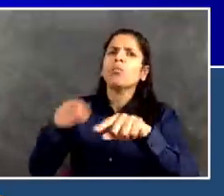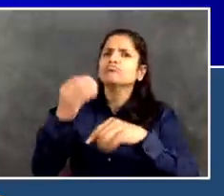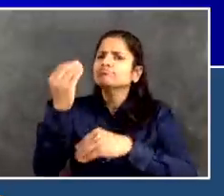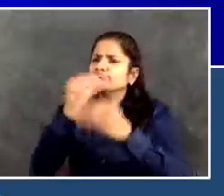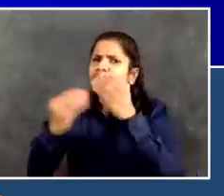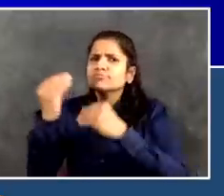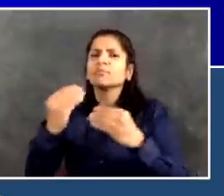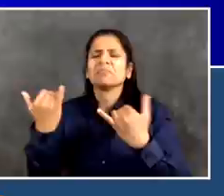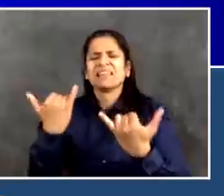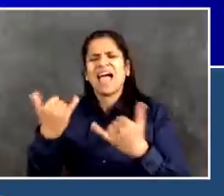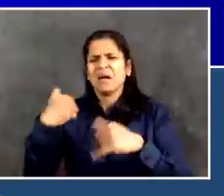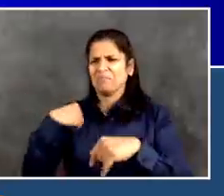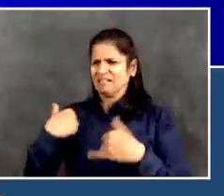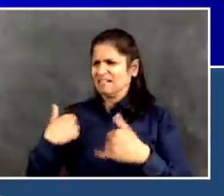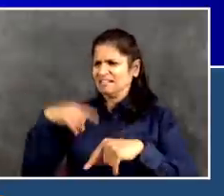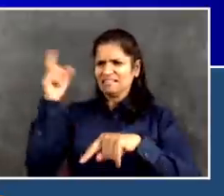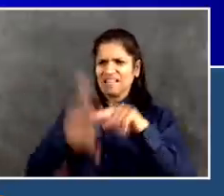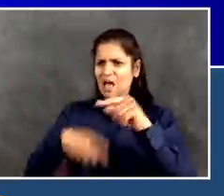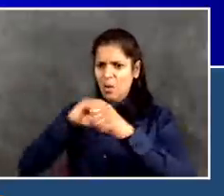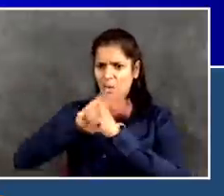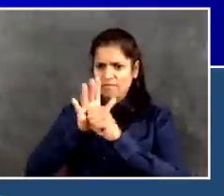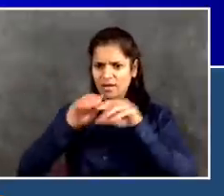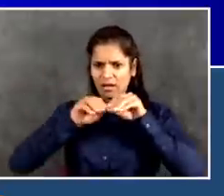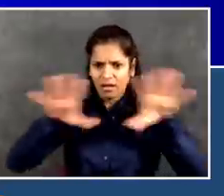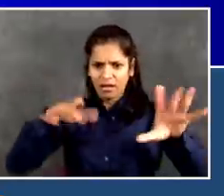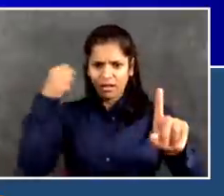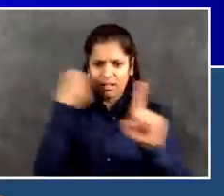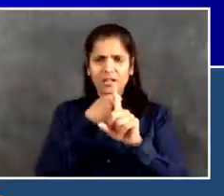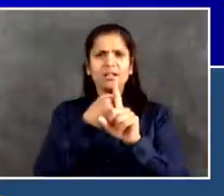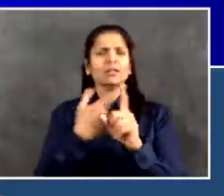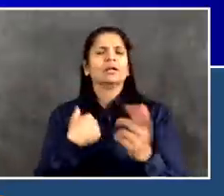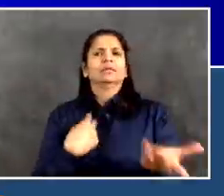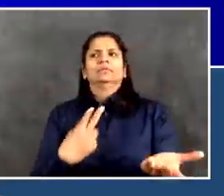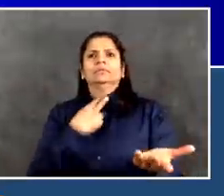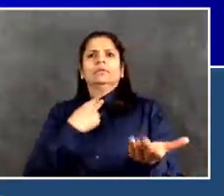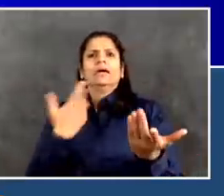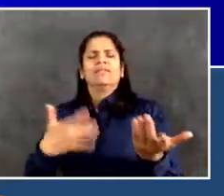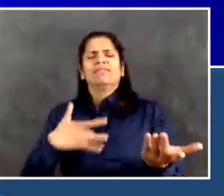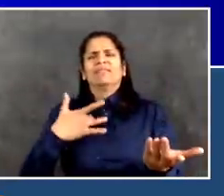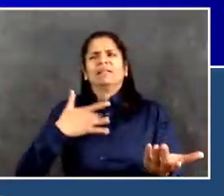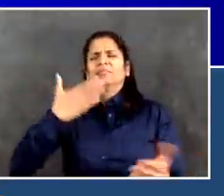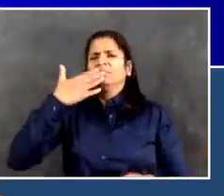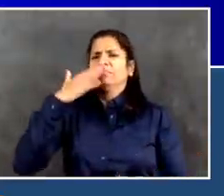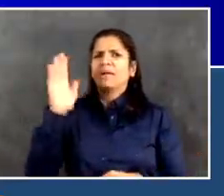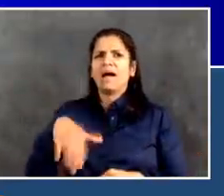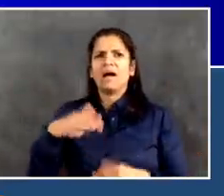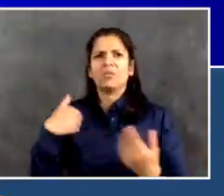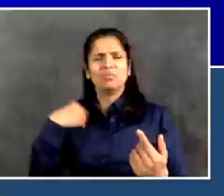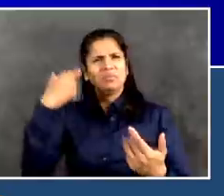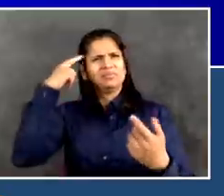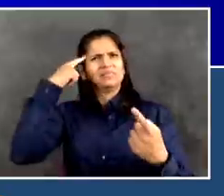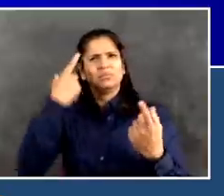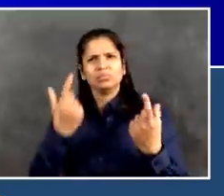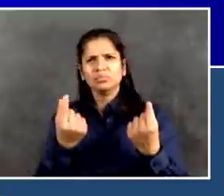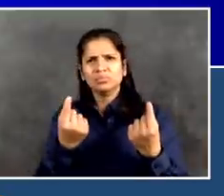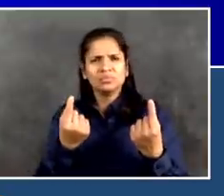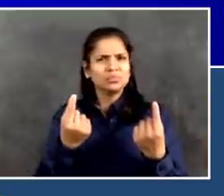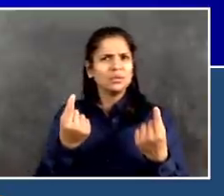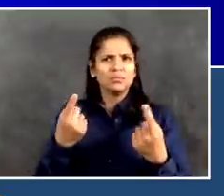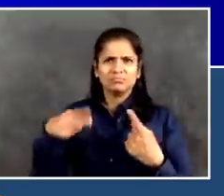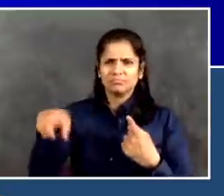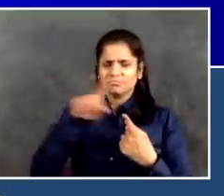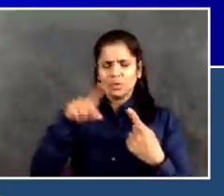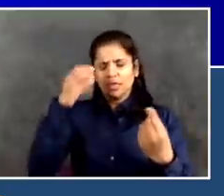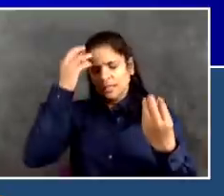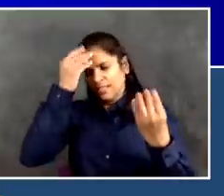York wants to support this community as we're supporting all communities. We've been making sure there's food for every